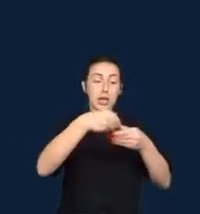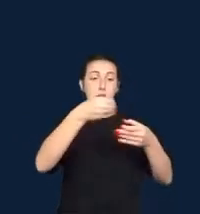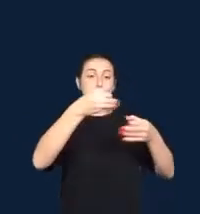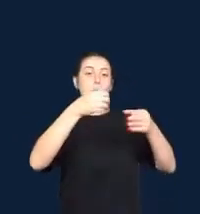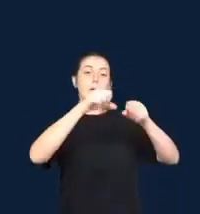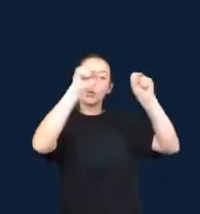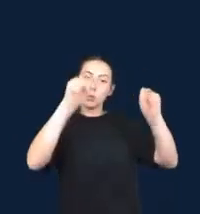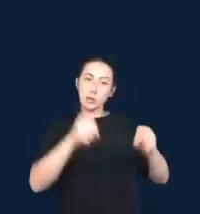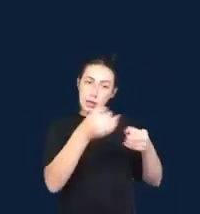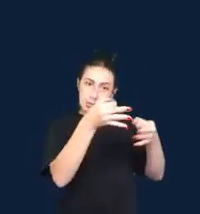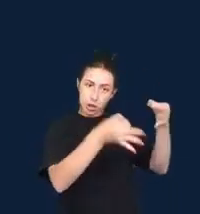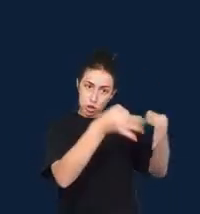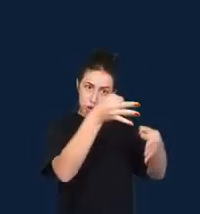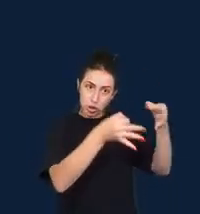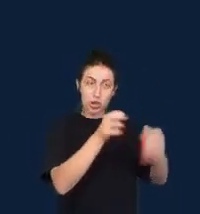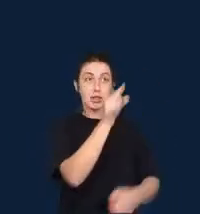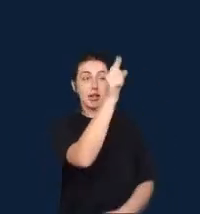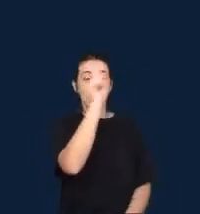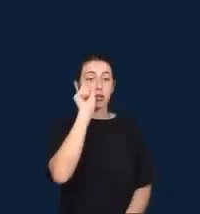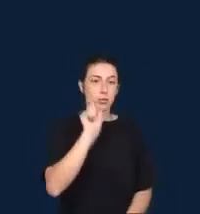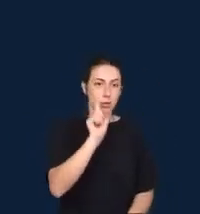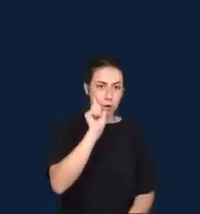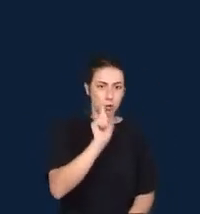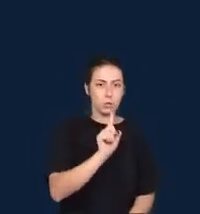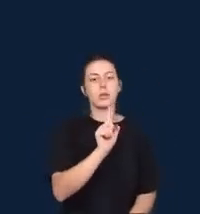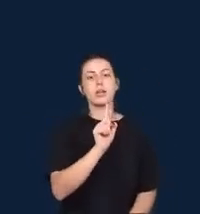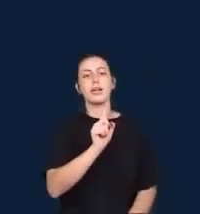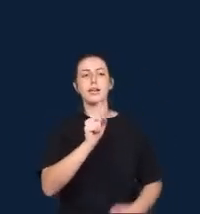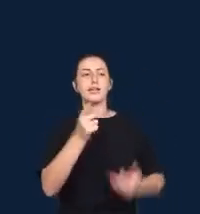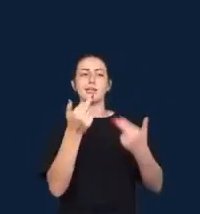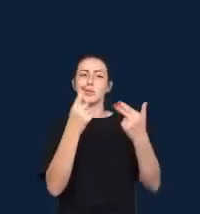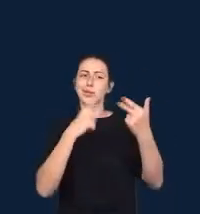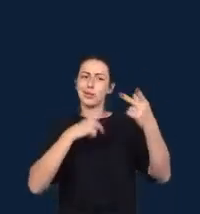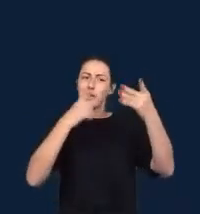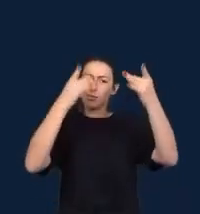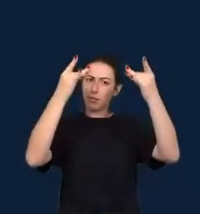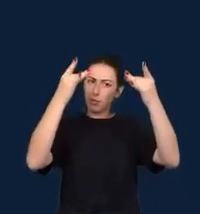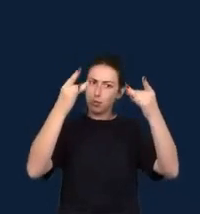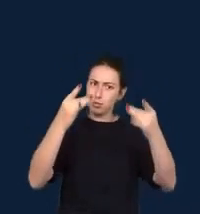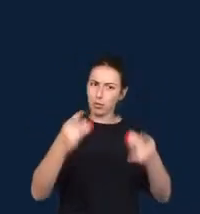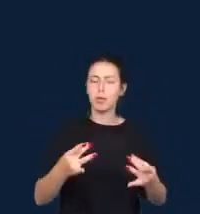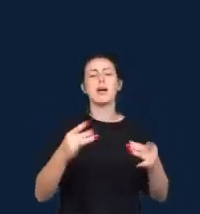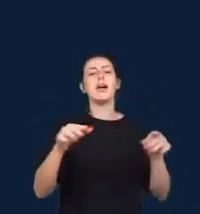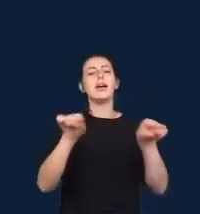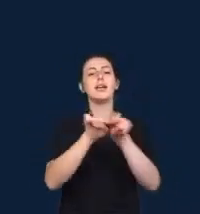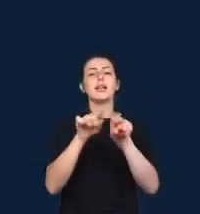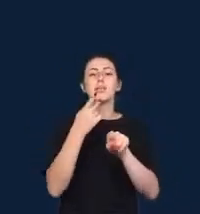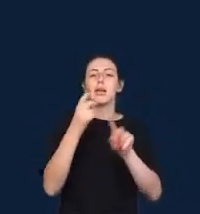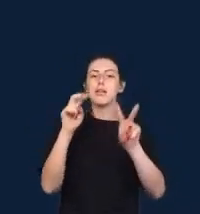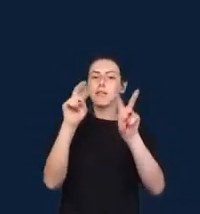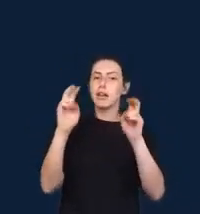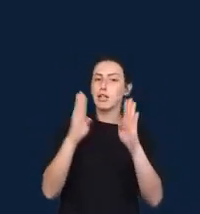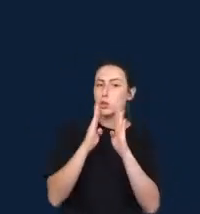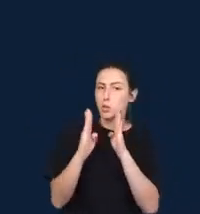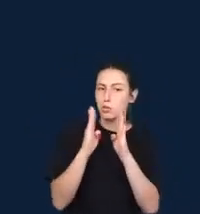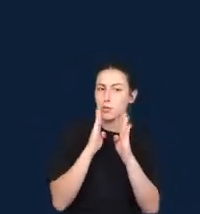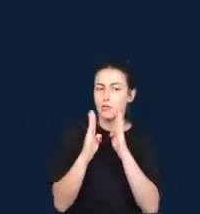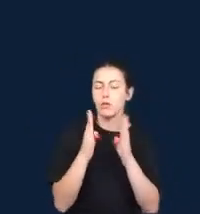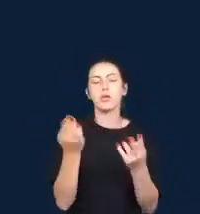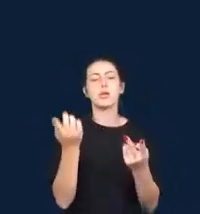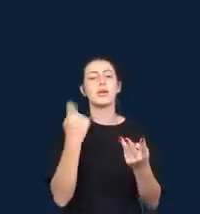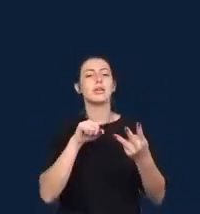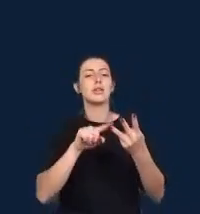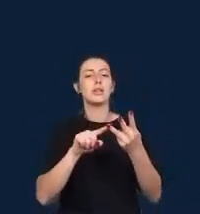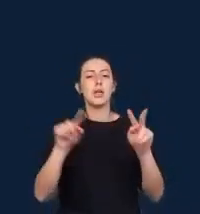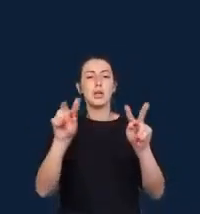series also covers Facebook at targeting system Amazon's pricing systems and many other applications